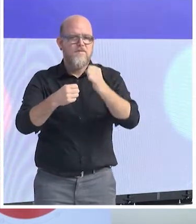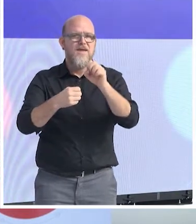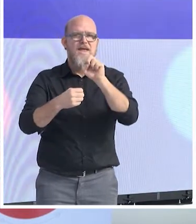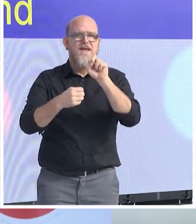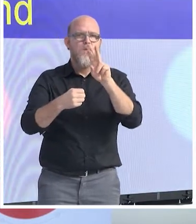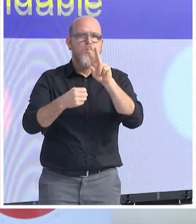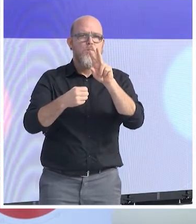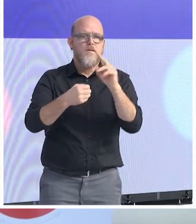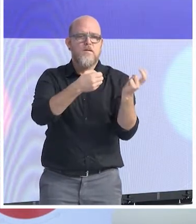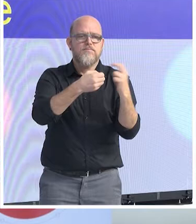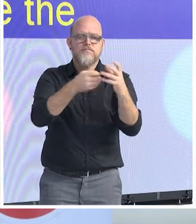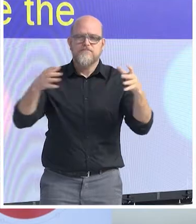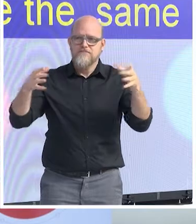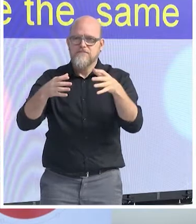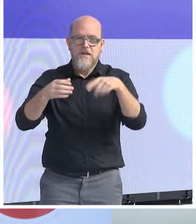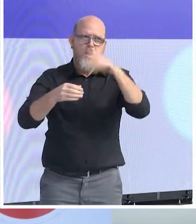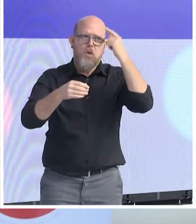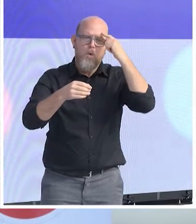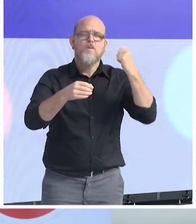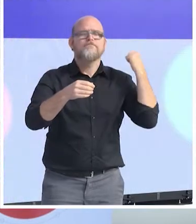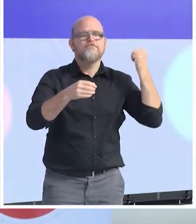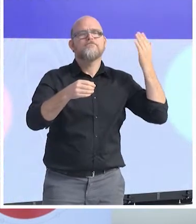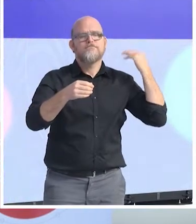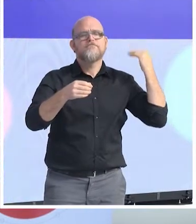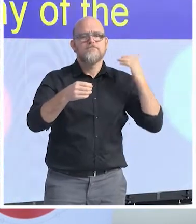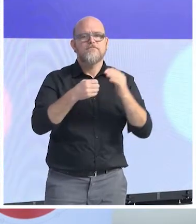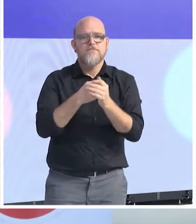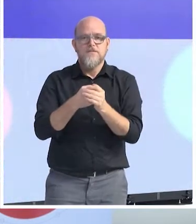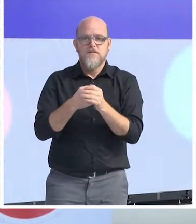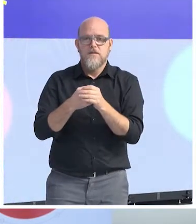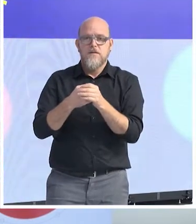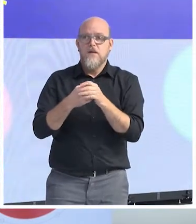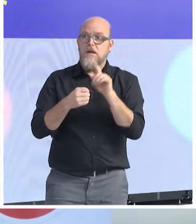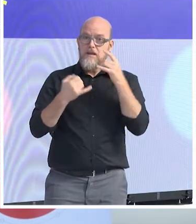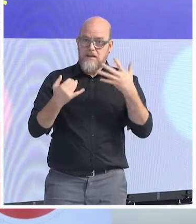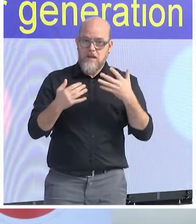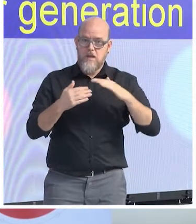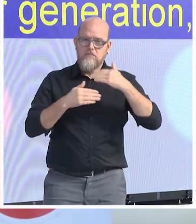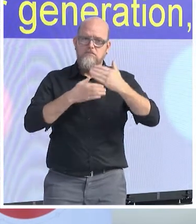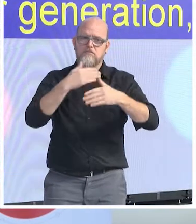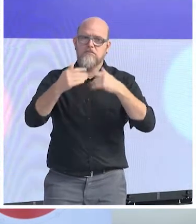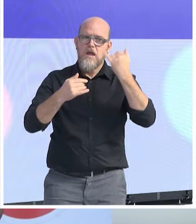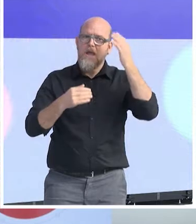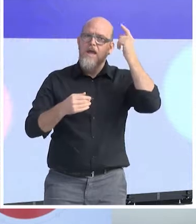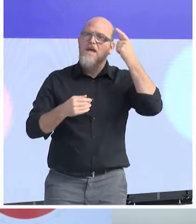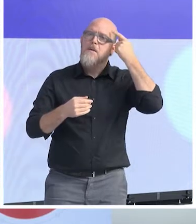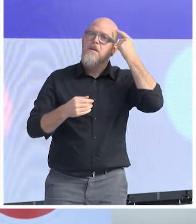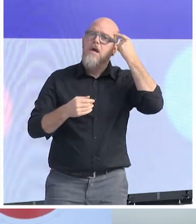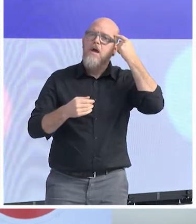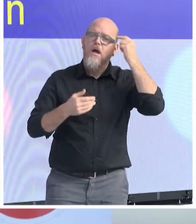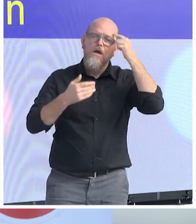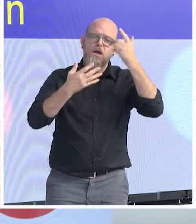have the same power today. For many of the people of the younger generation, World War II is such an ancient story,